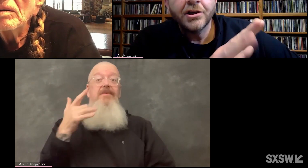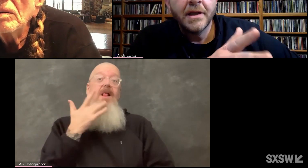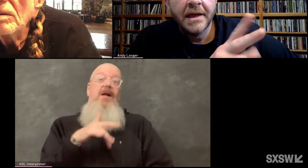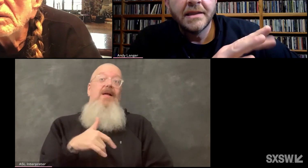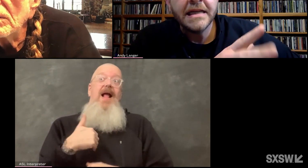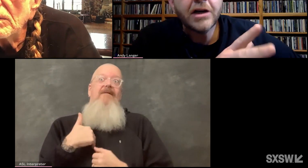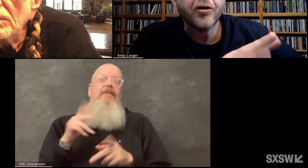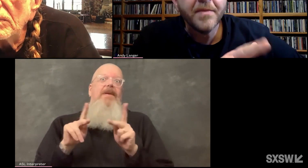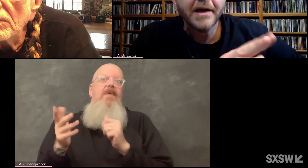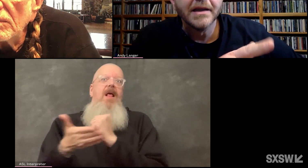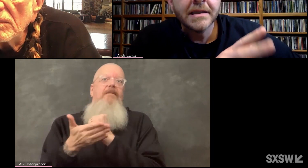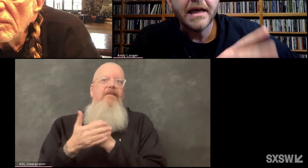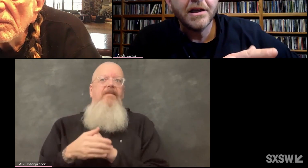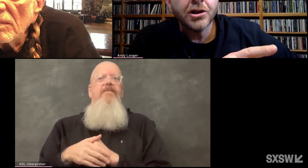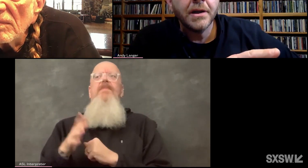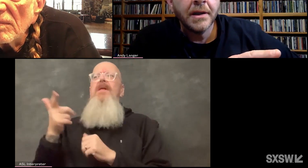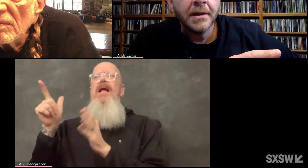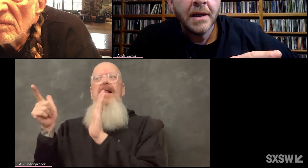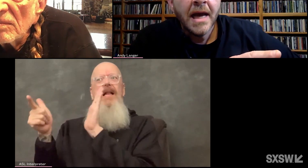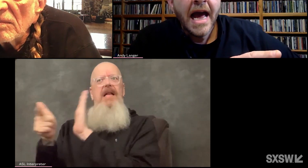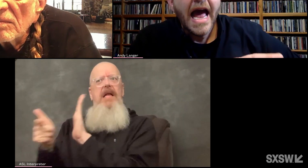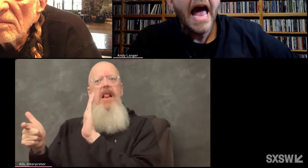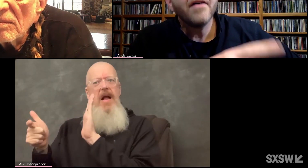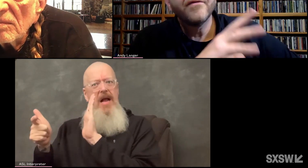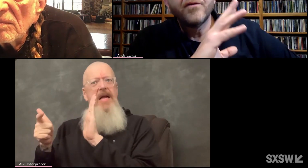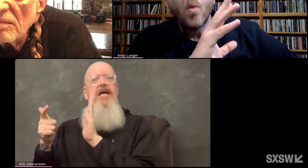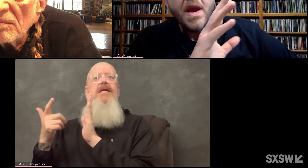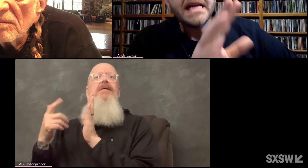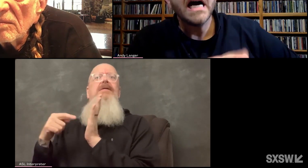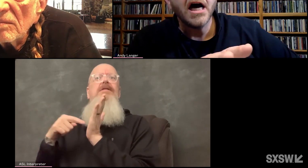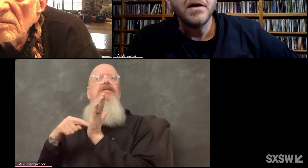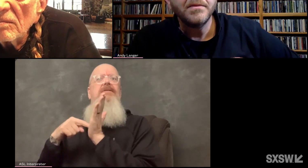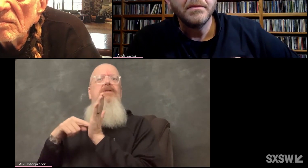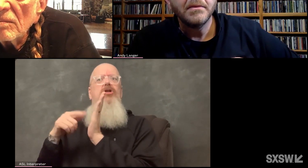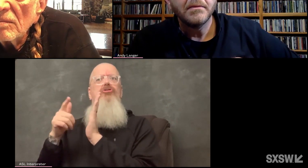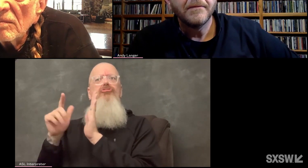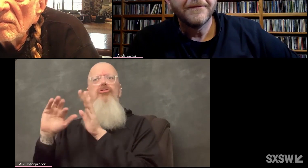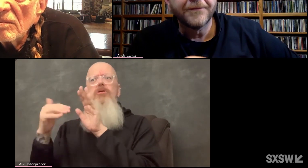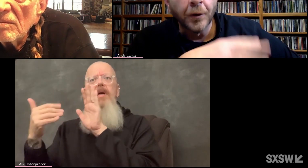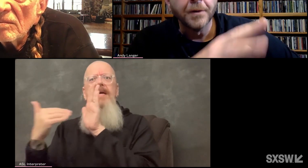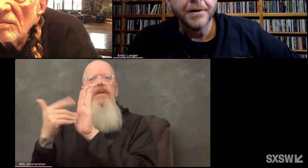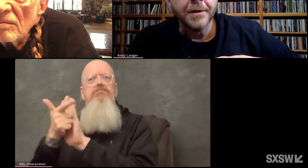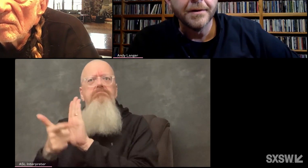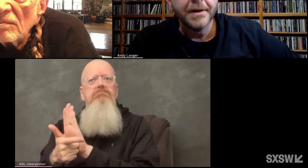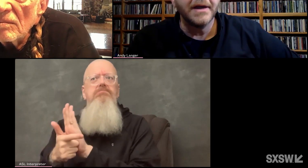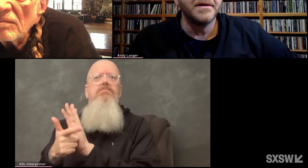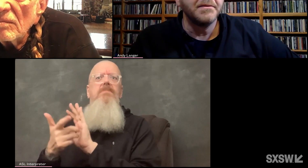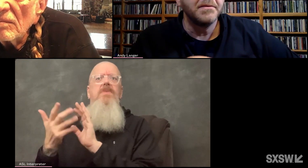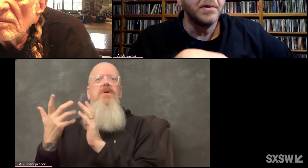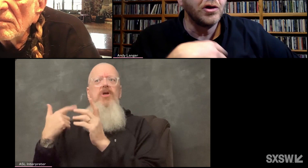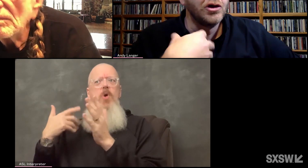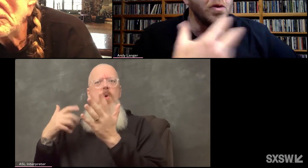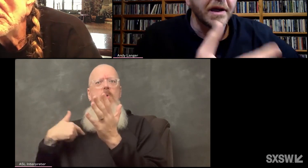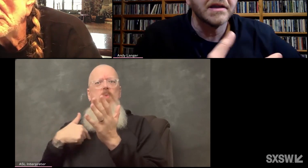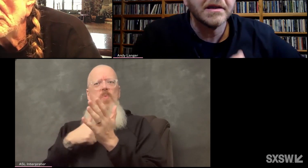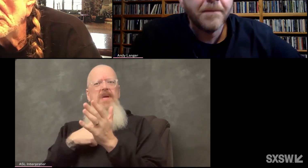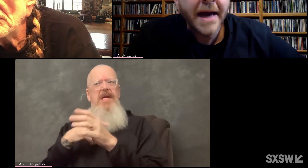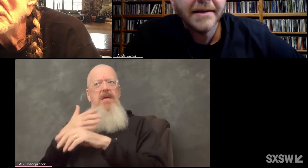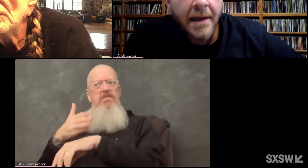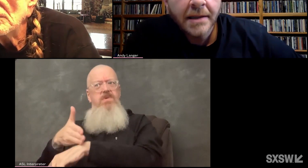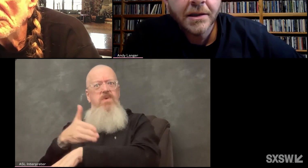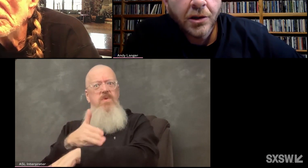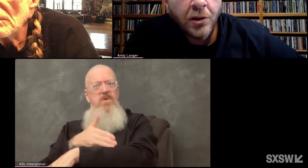legalization and decriminalization. Have we come further than you